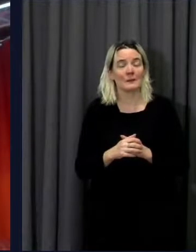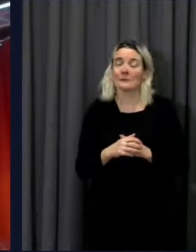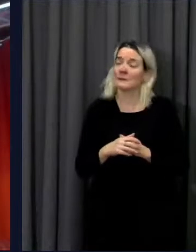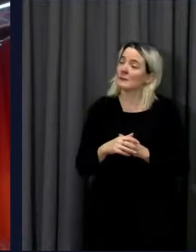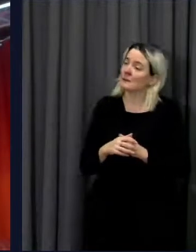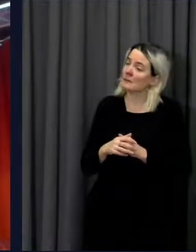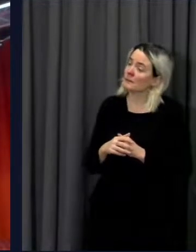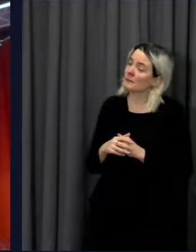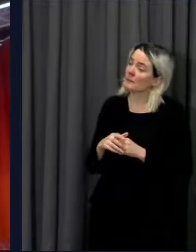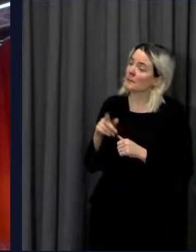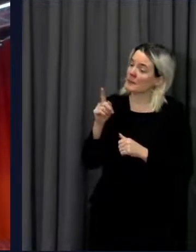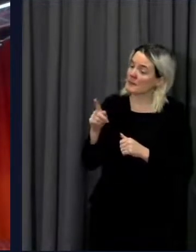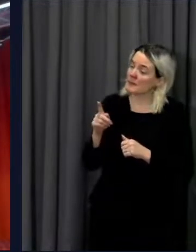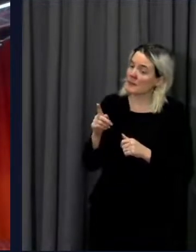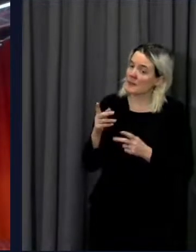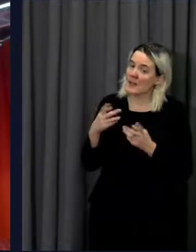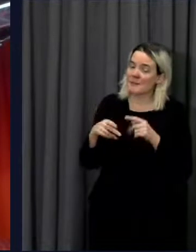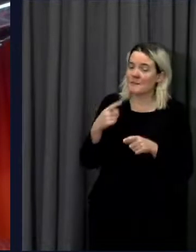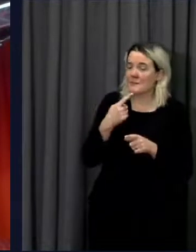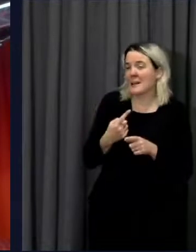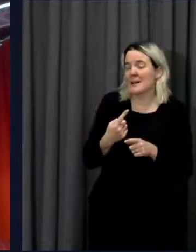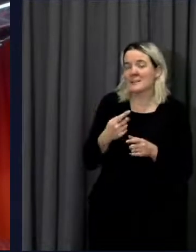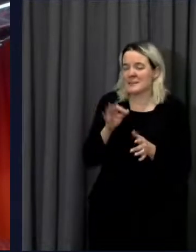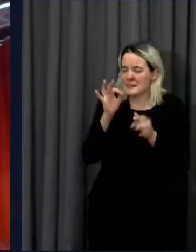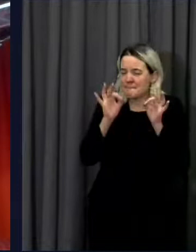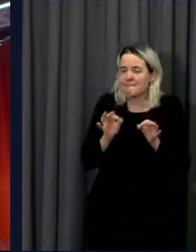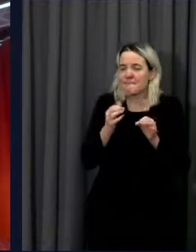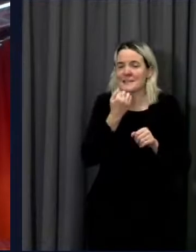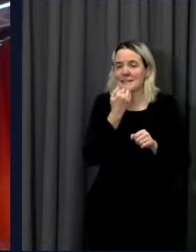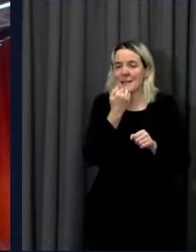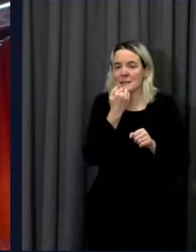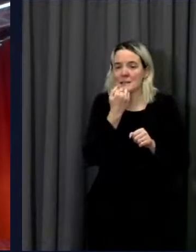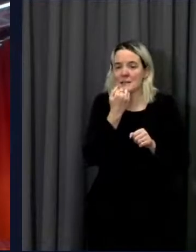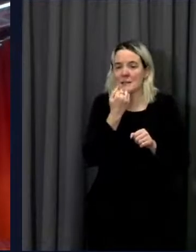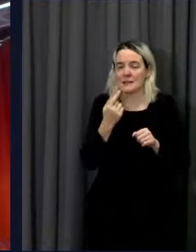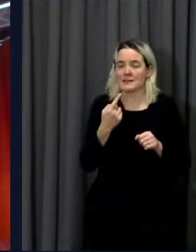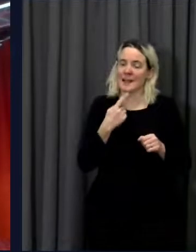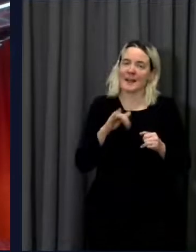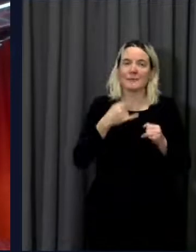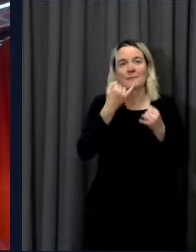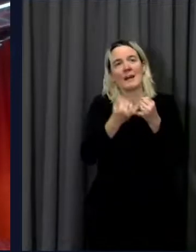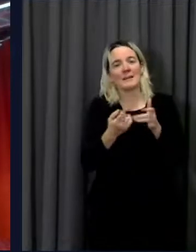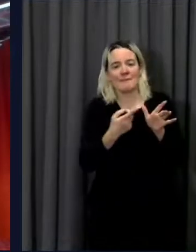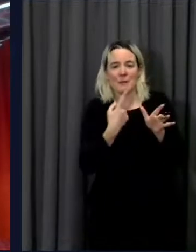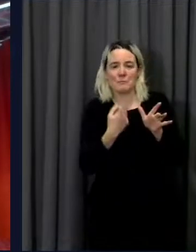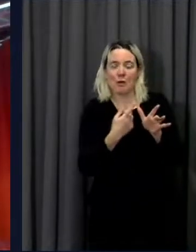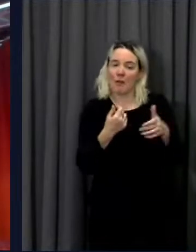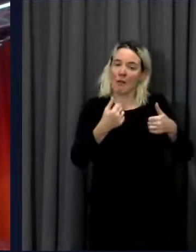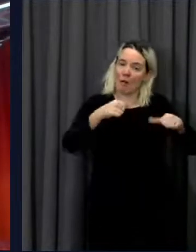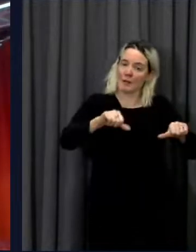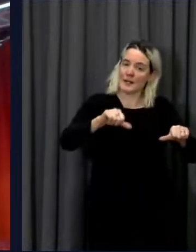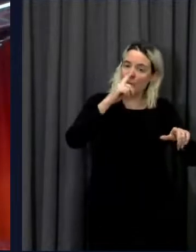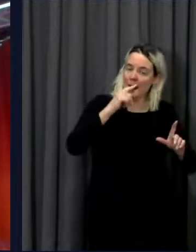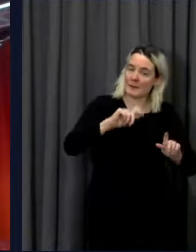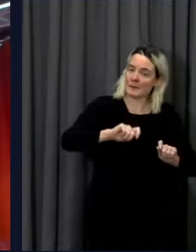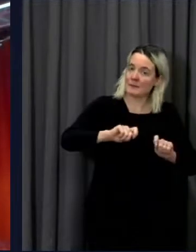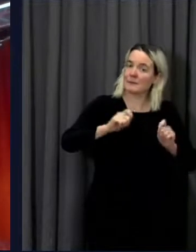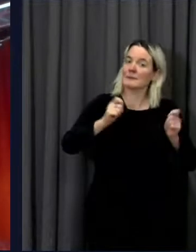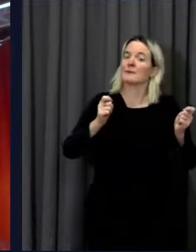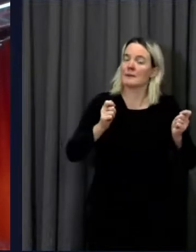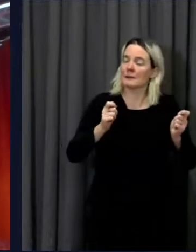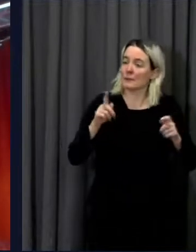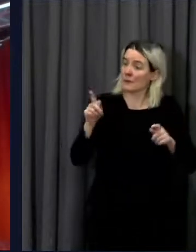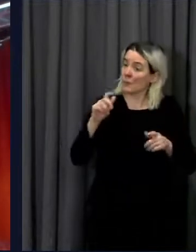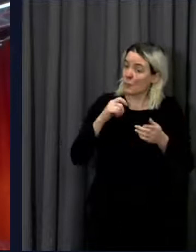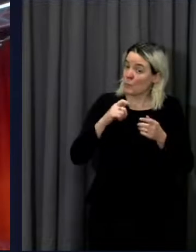able to give a precise date if you said at the end of April that's when lockdown restrictions would be lifted how much of a difference would that make faint in